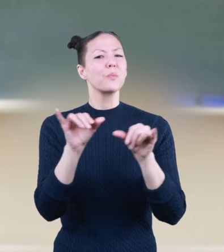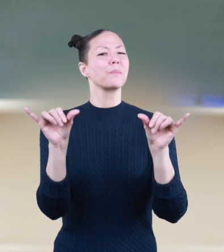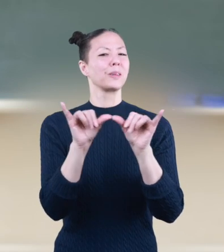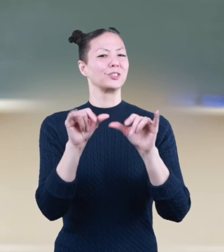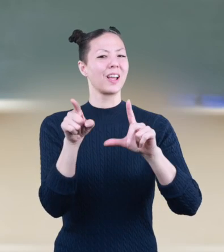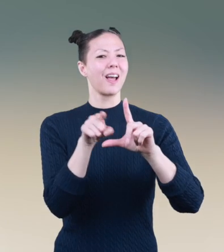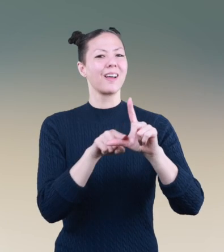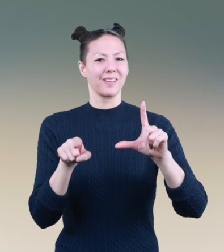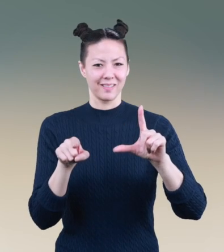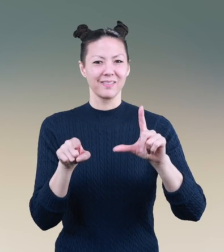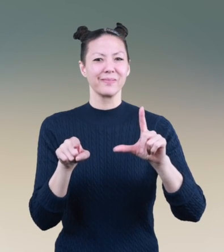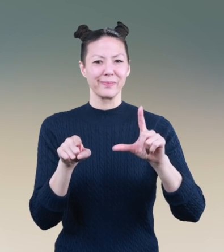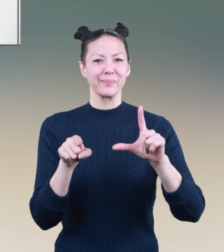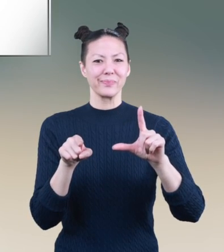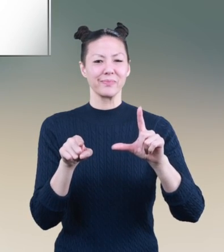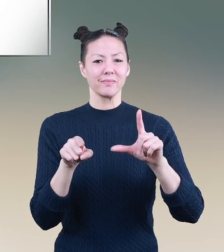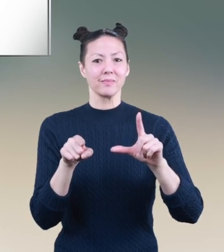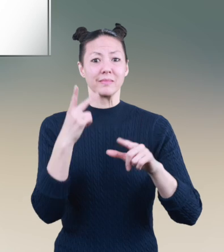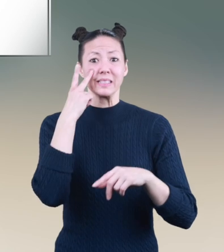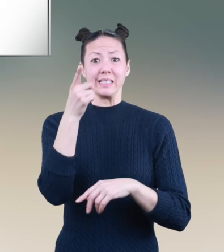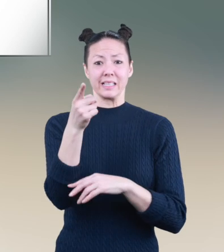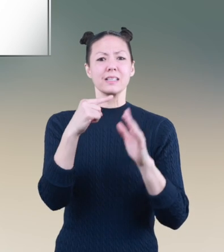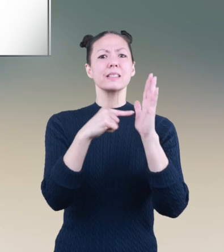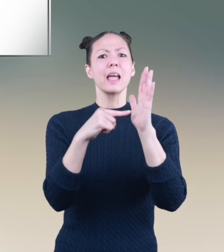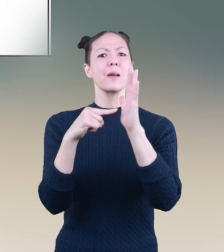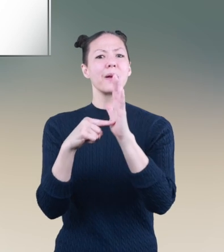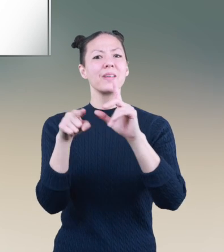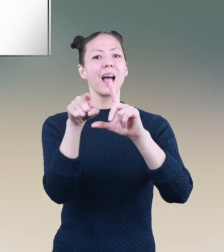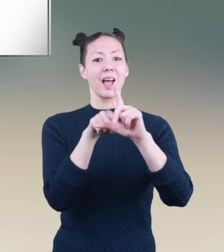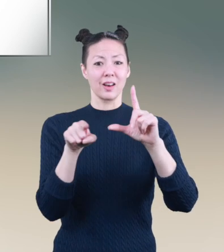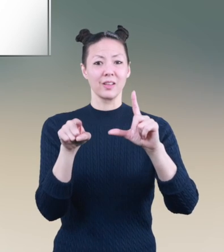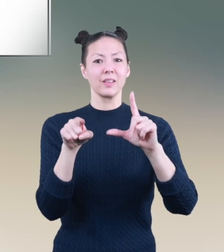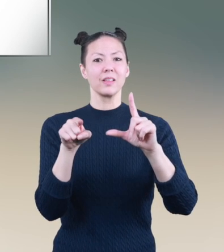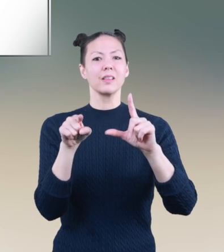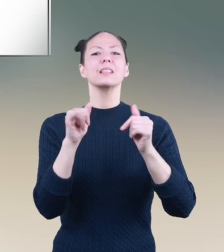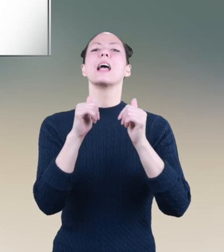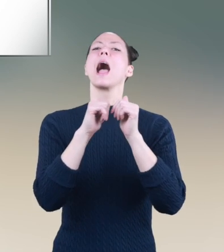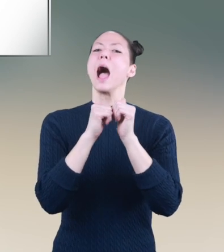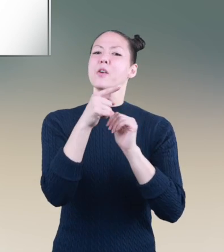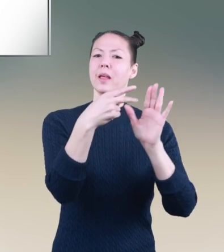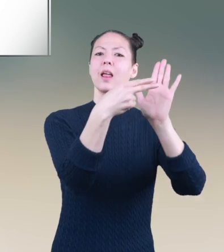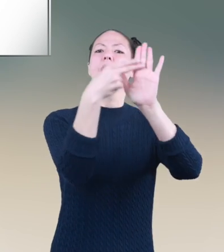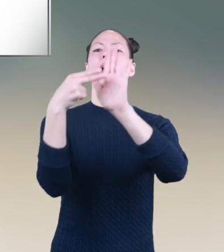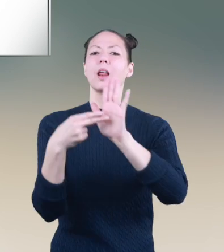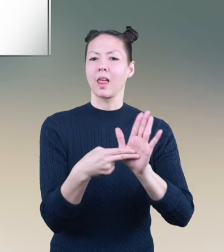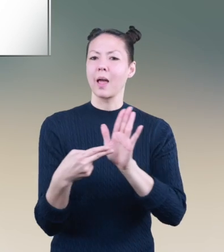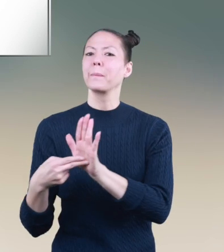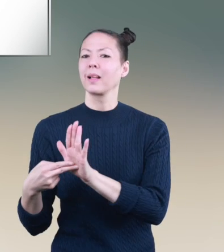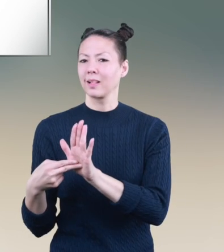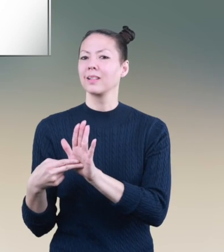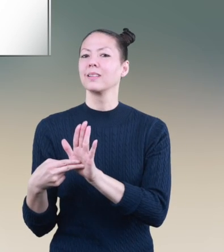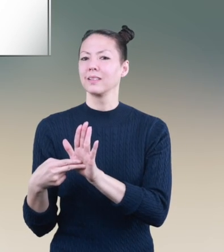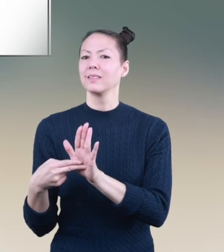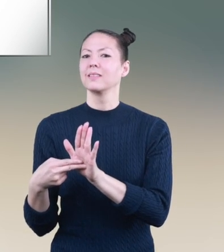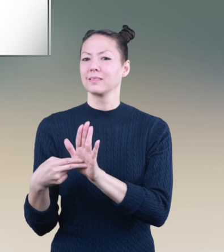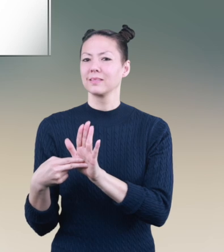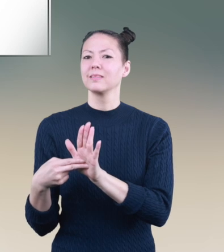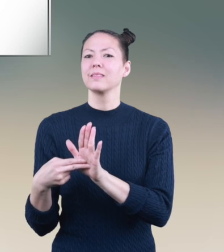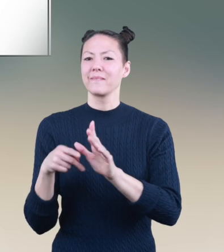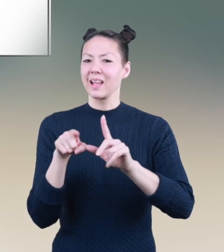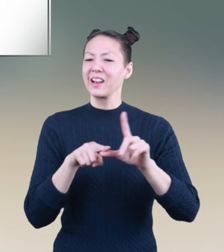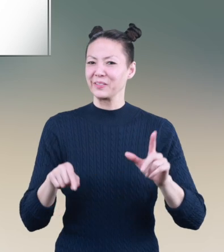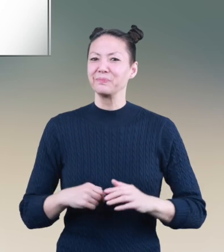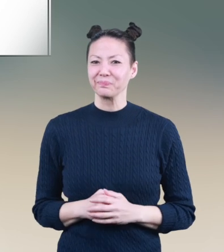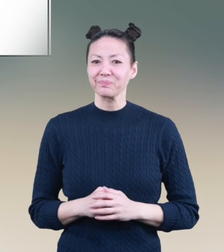measure angles. Here are some examples of angles and how they're labeled. This angle is labeled